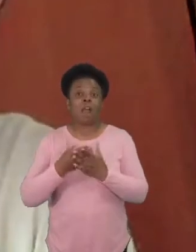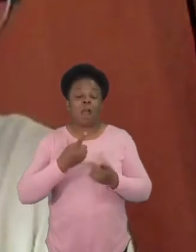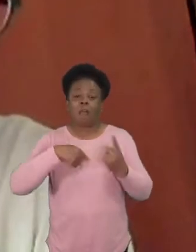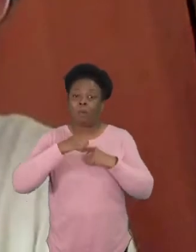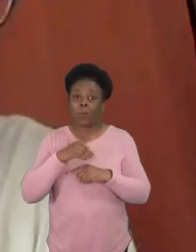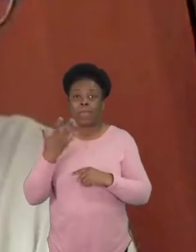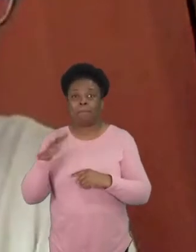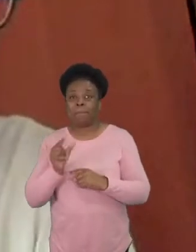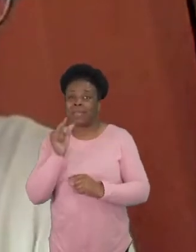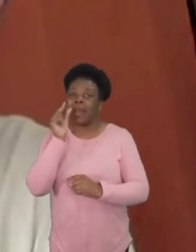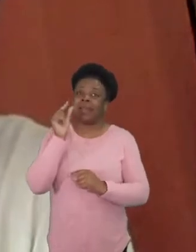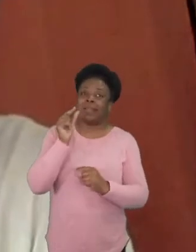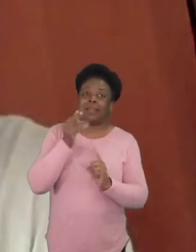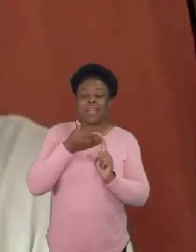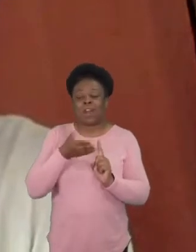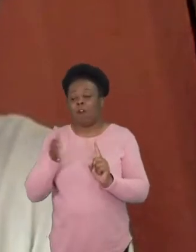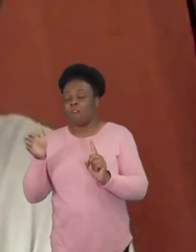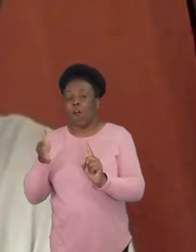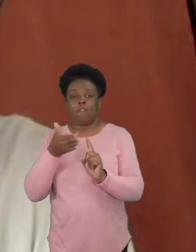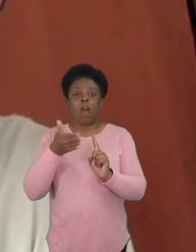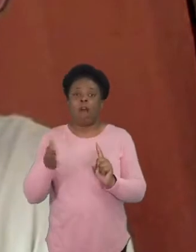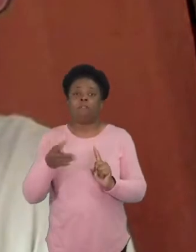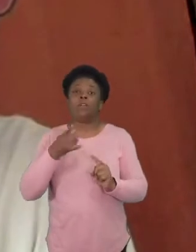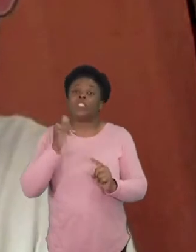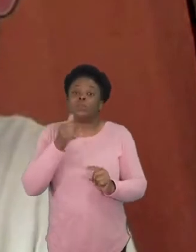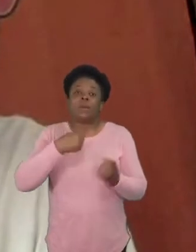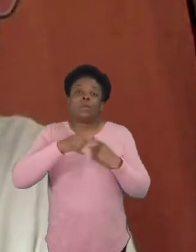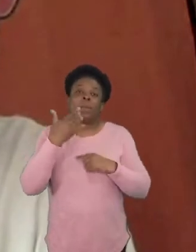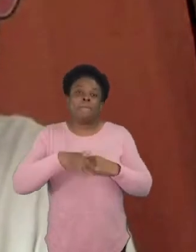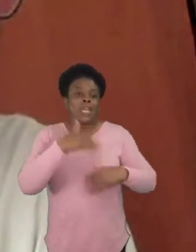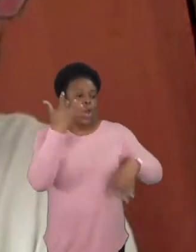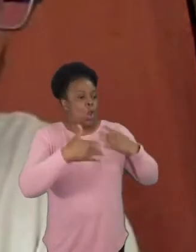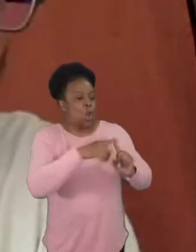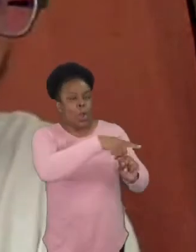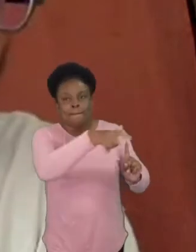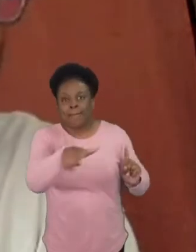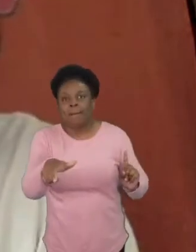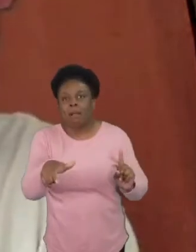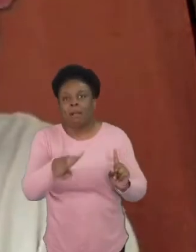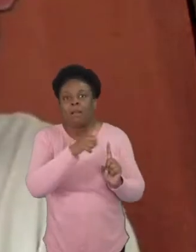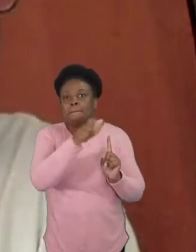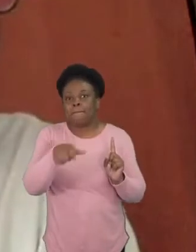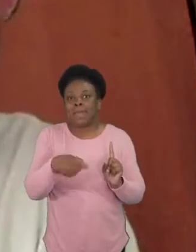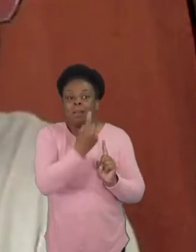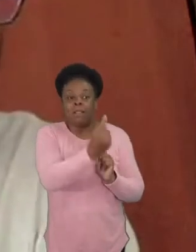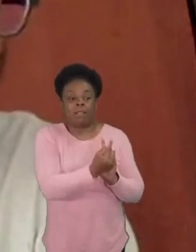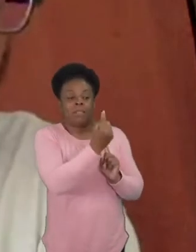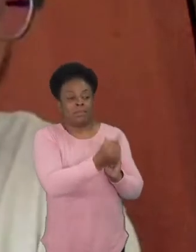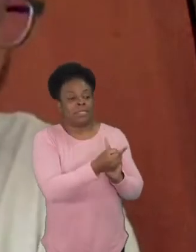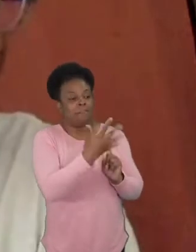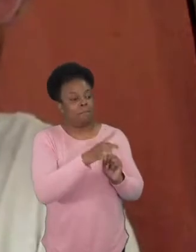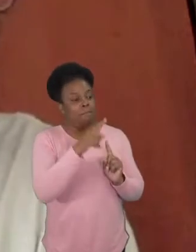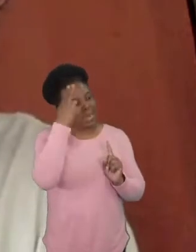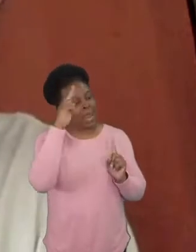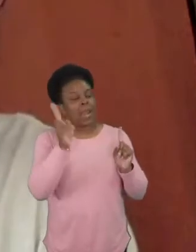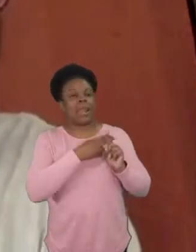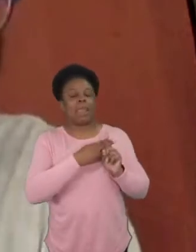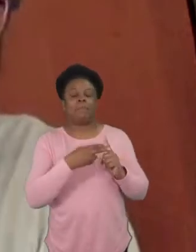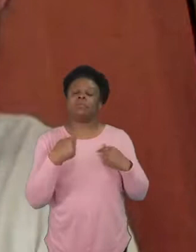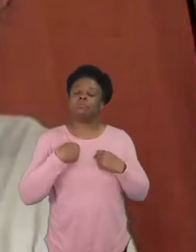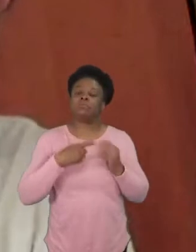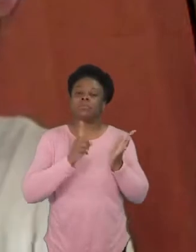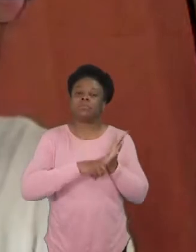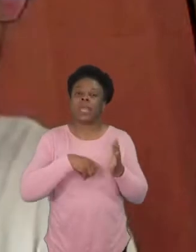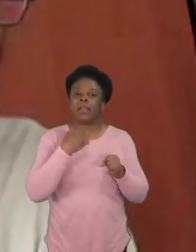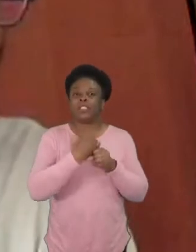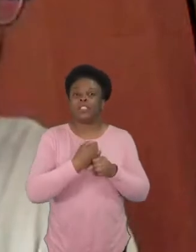damaging things to people who uh consider themselves lgbtq you know that are not